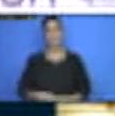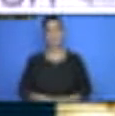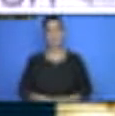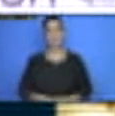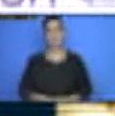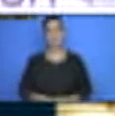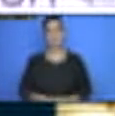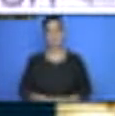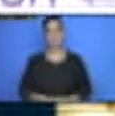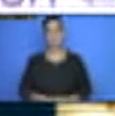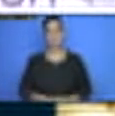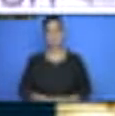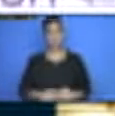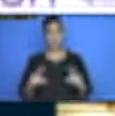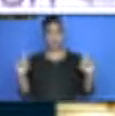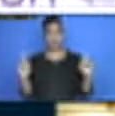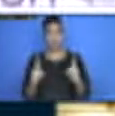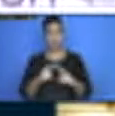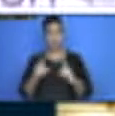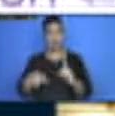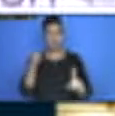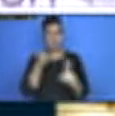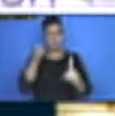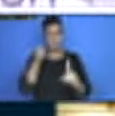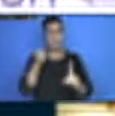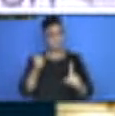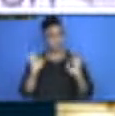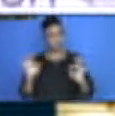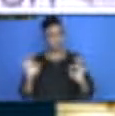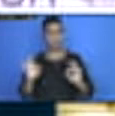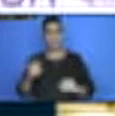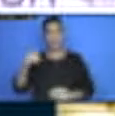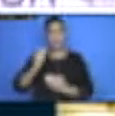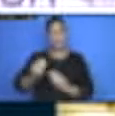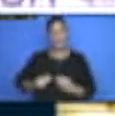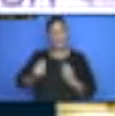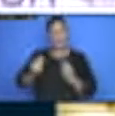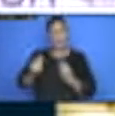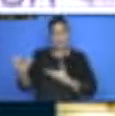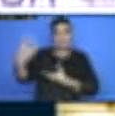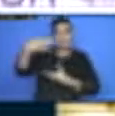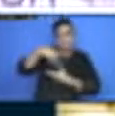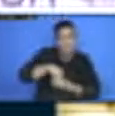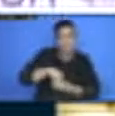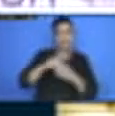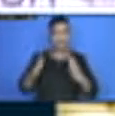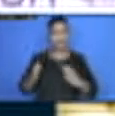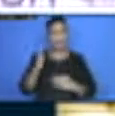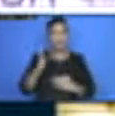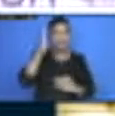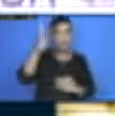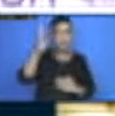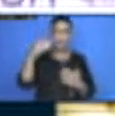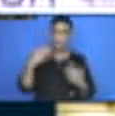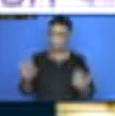Short but extremely powerful. Involve us from the start and we are the future. And mentorship as transitional leadership.